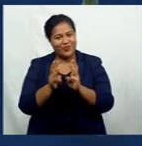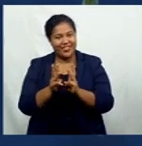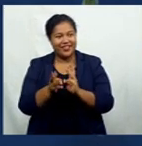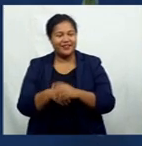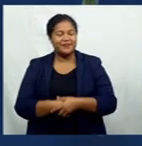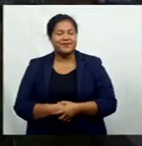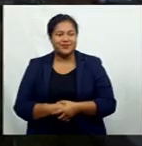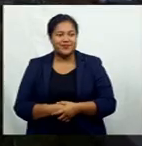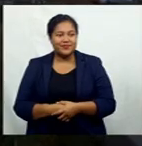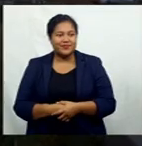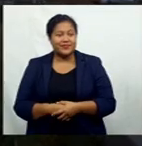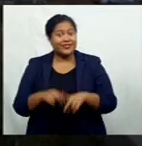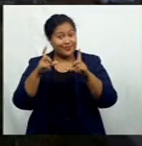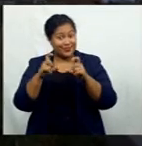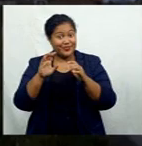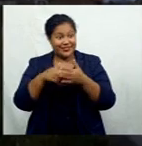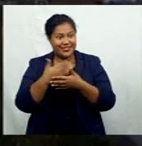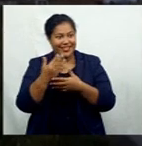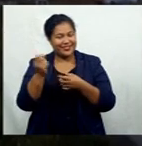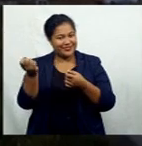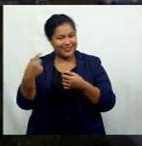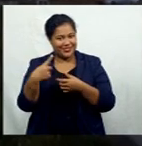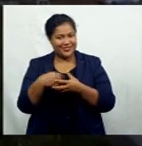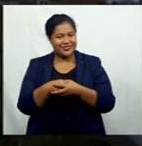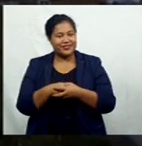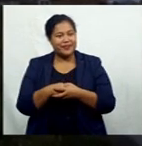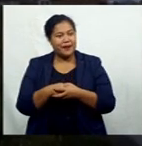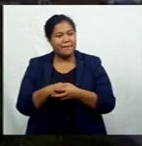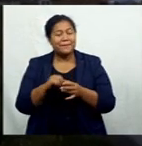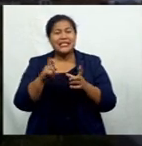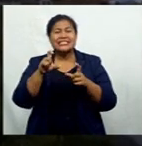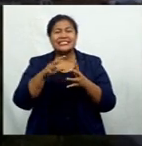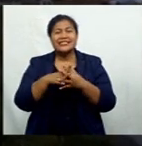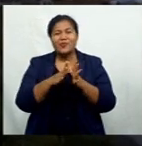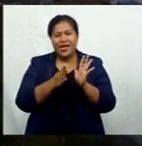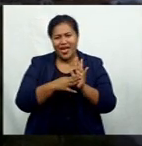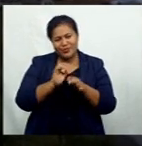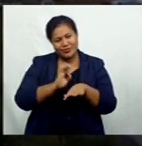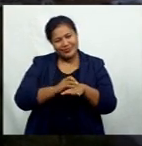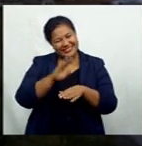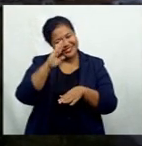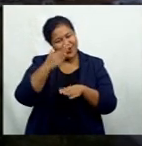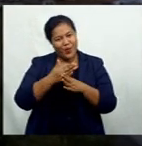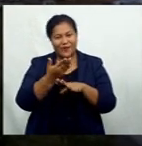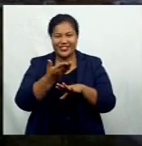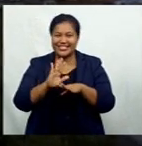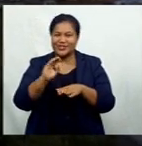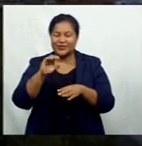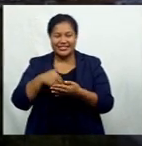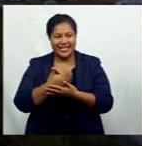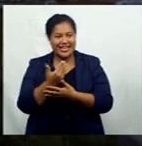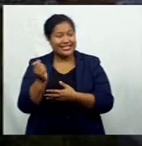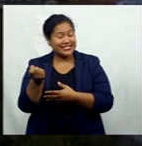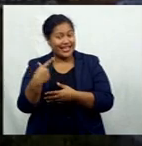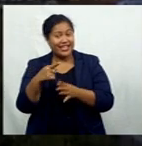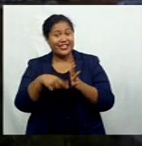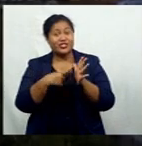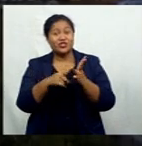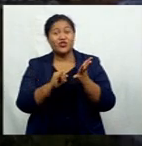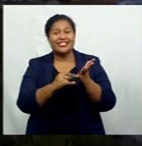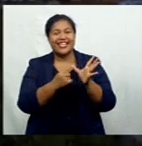And our shot of the day a setting sun behind the CWM hospital brings hope for a new day sent in by Chosateki